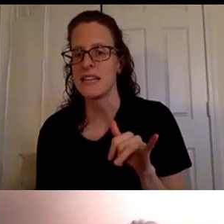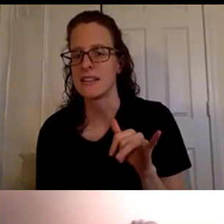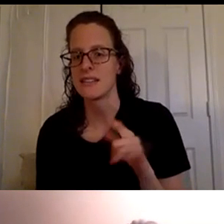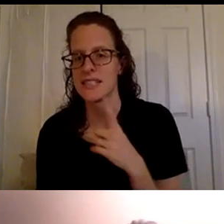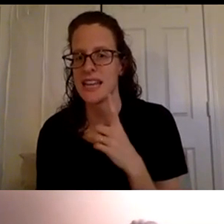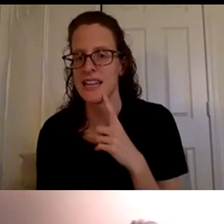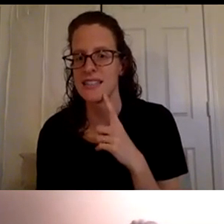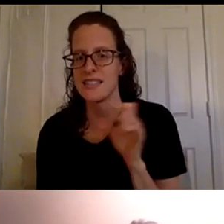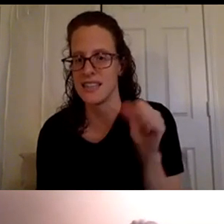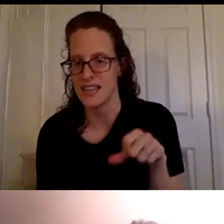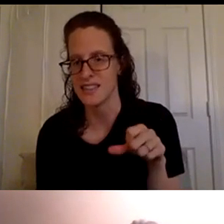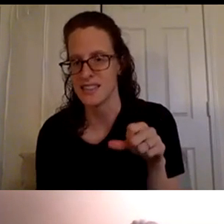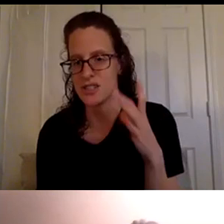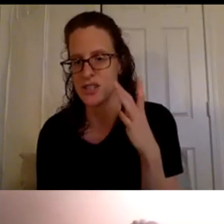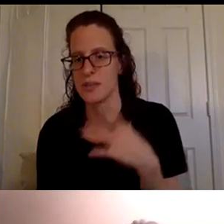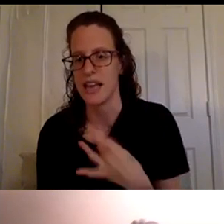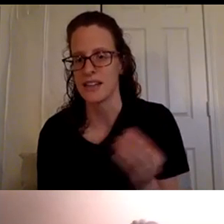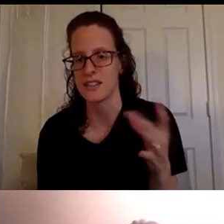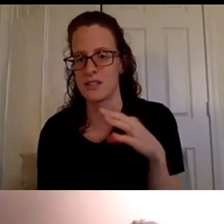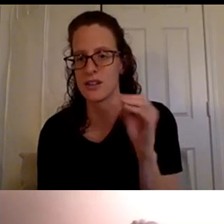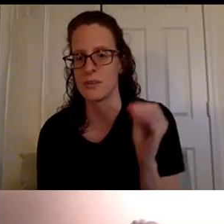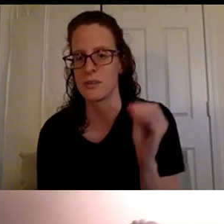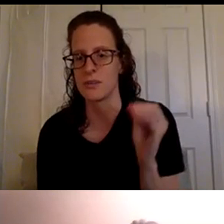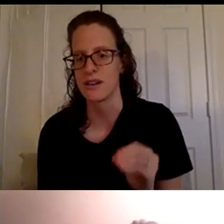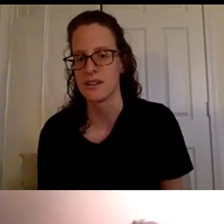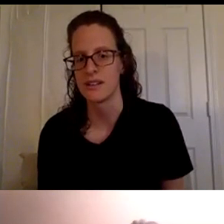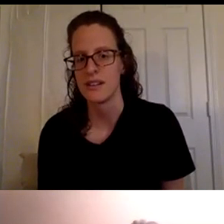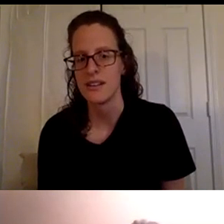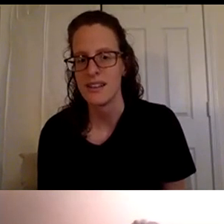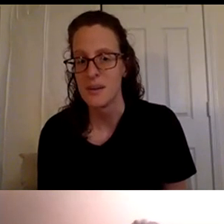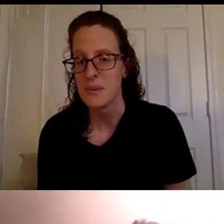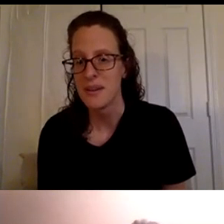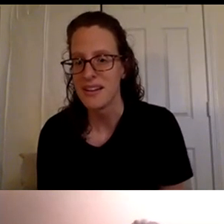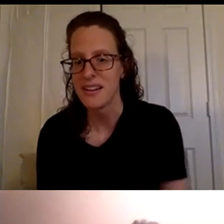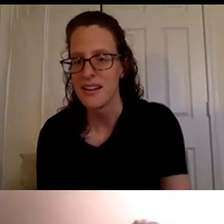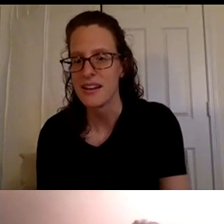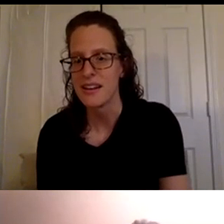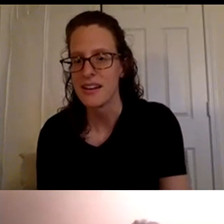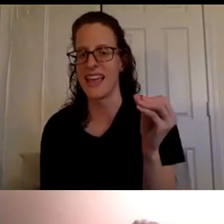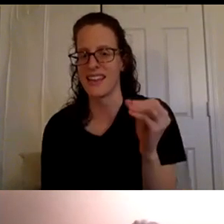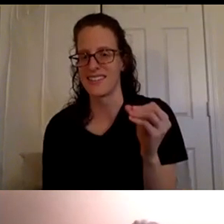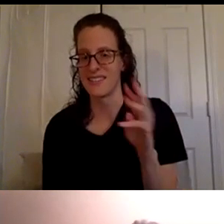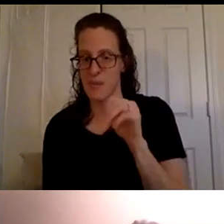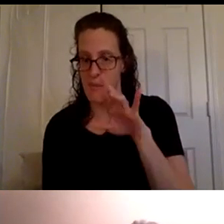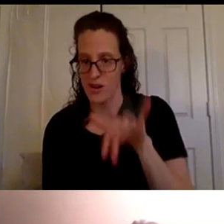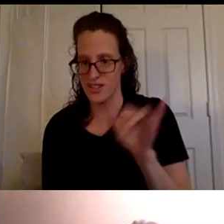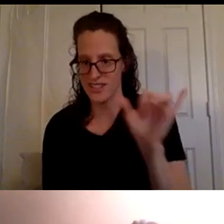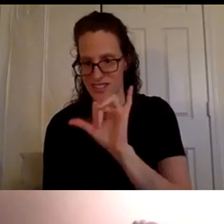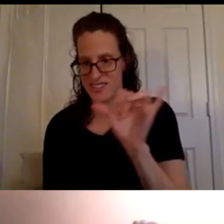mandy says yes she would like to learn more i think your mom did too and